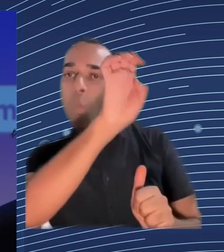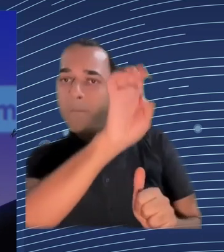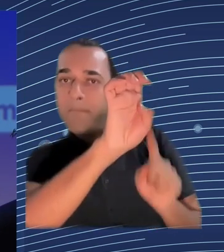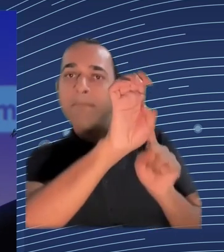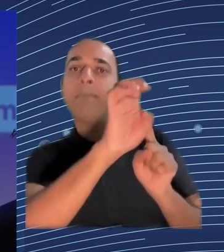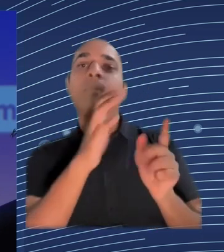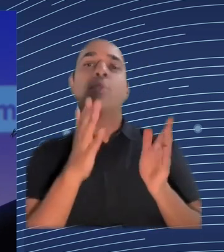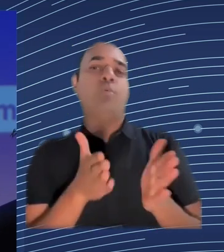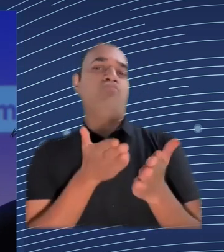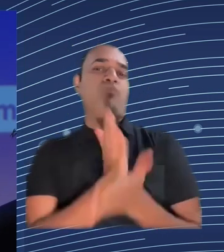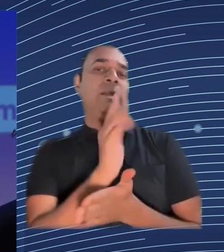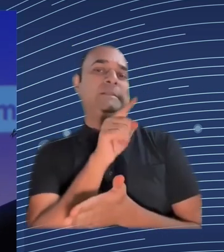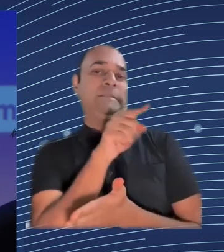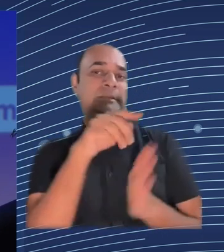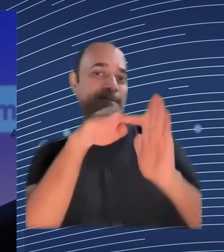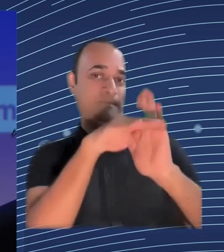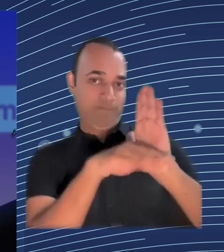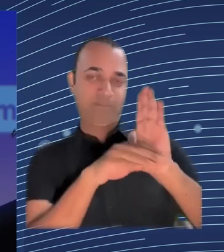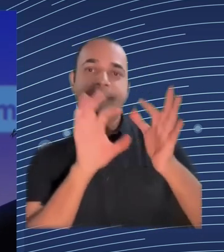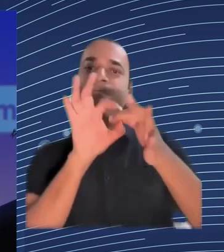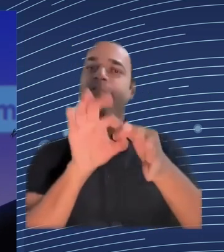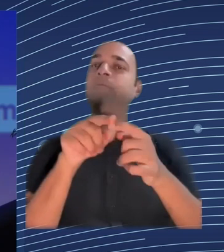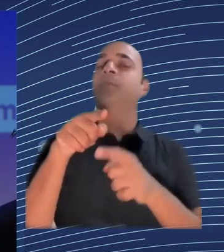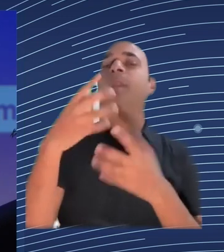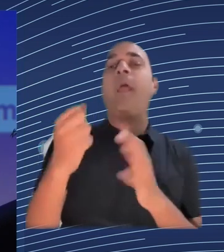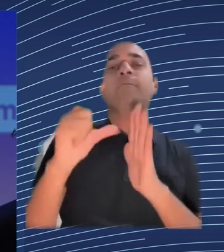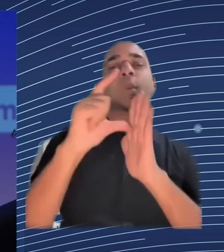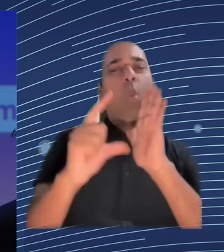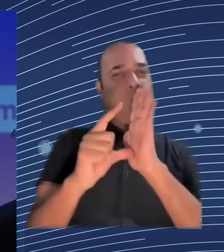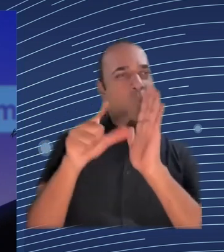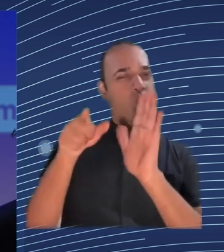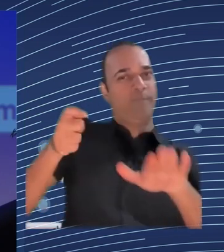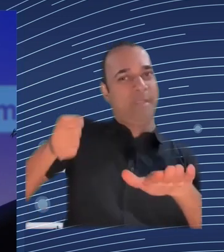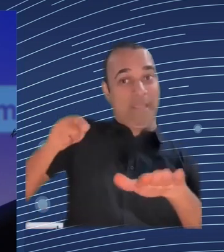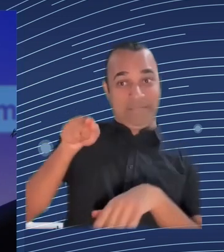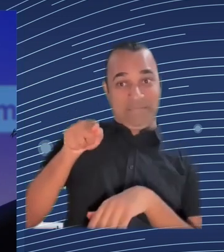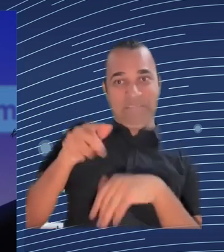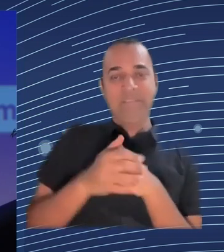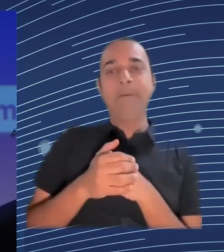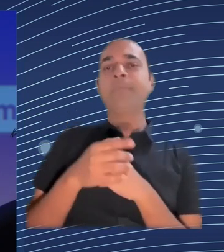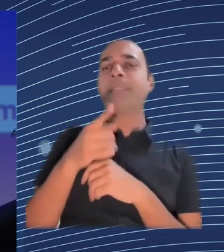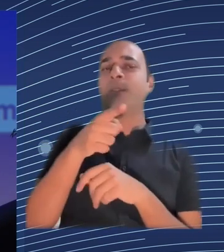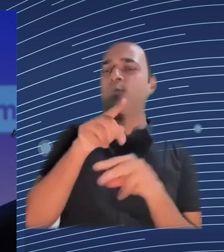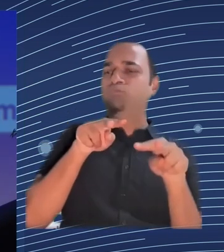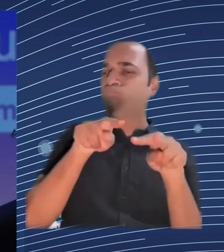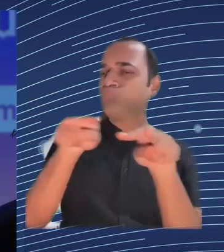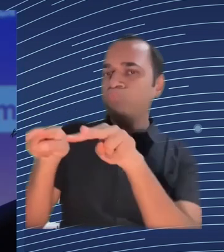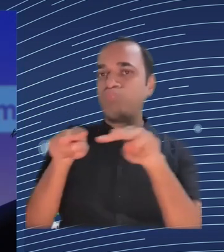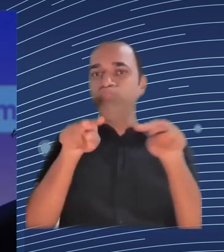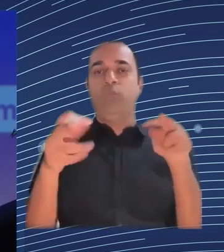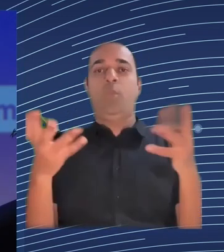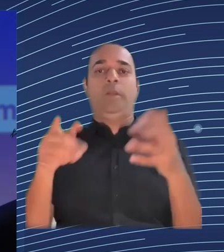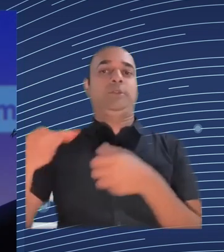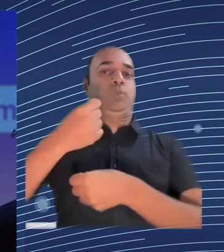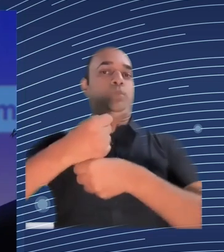to collect this data but even if you have legitimate interest the first thing is that you have to inform